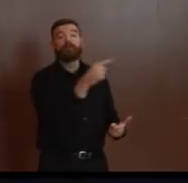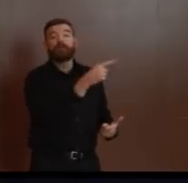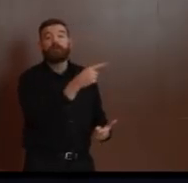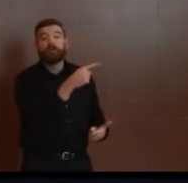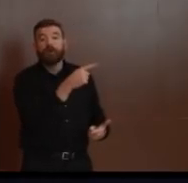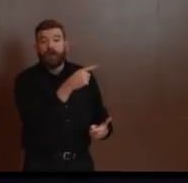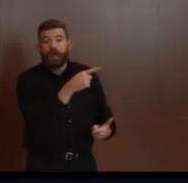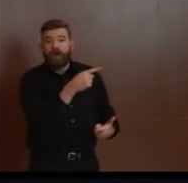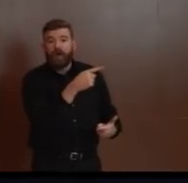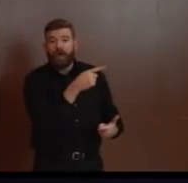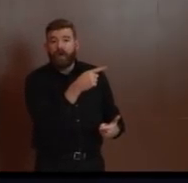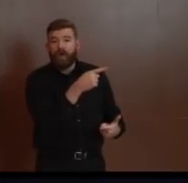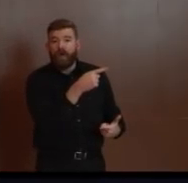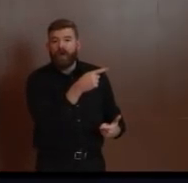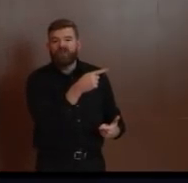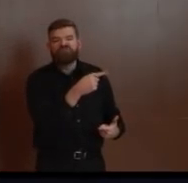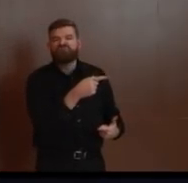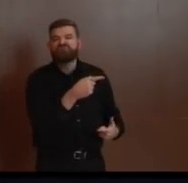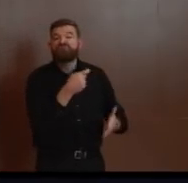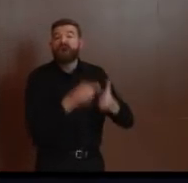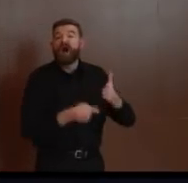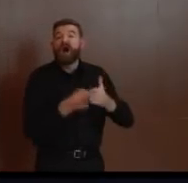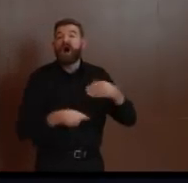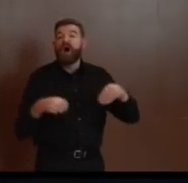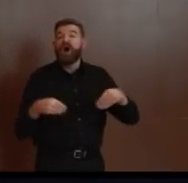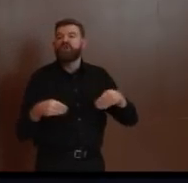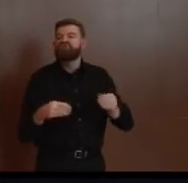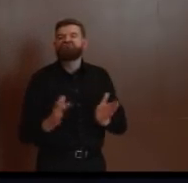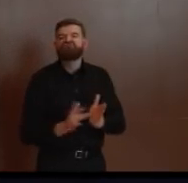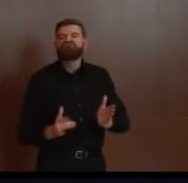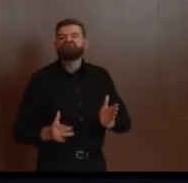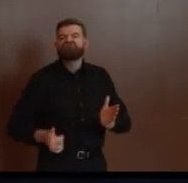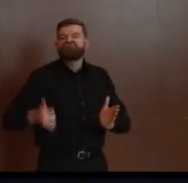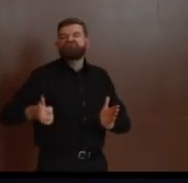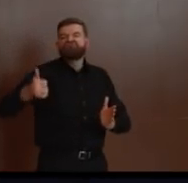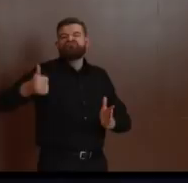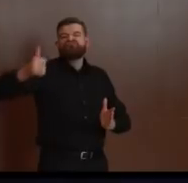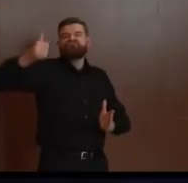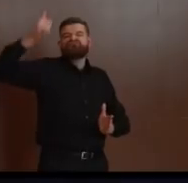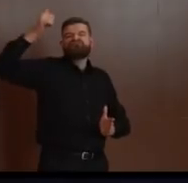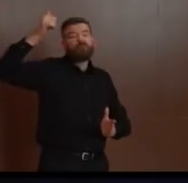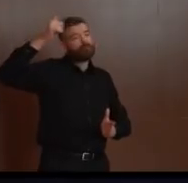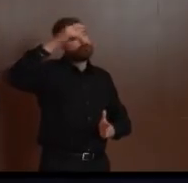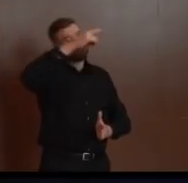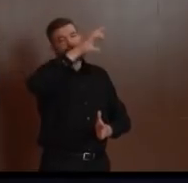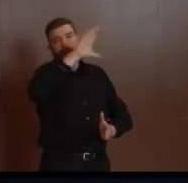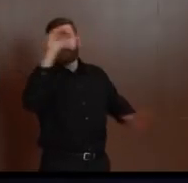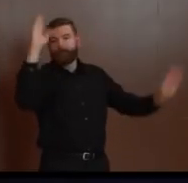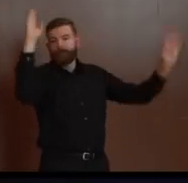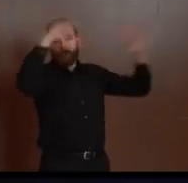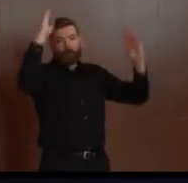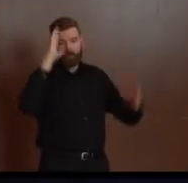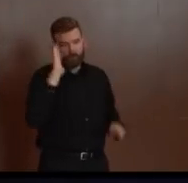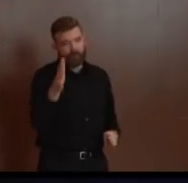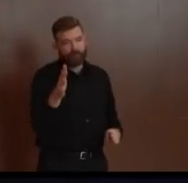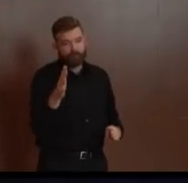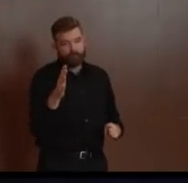stopping those who are using this pandemic as an excuse to justify acts of bias and acts of hate.